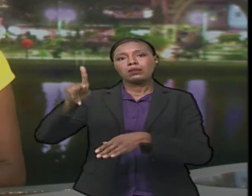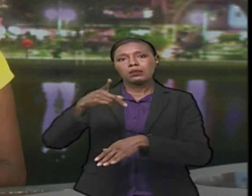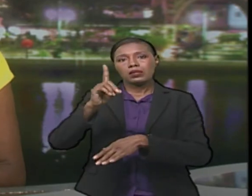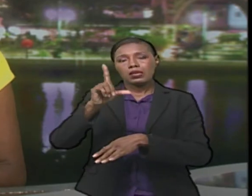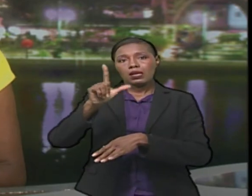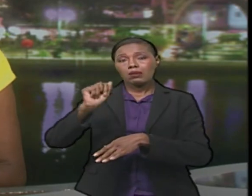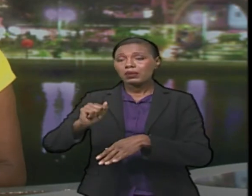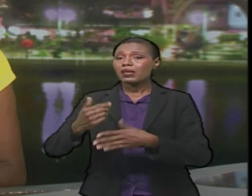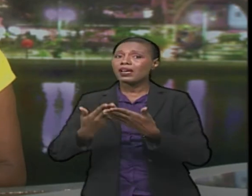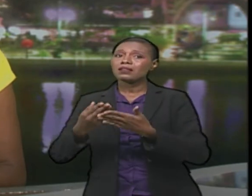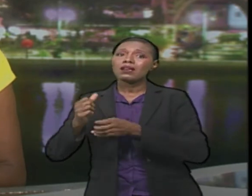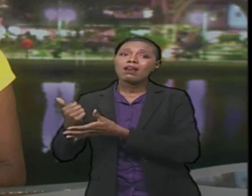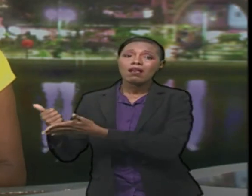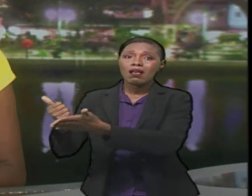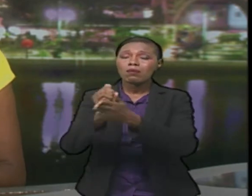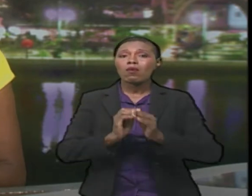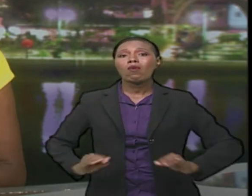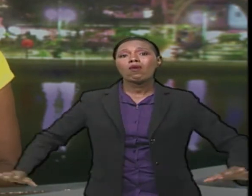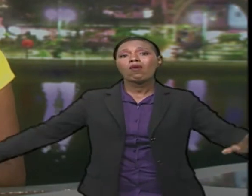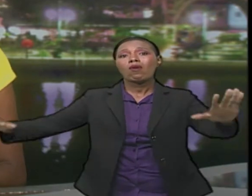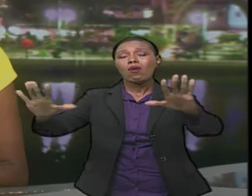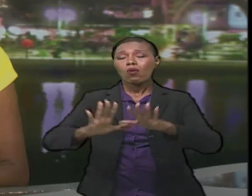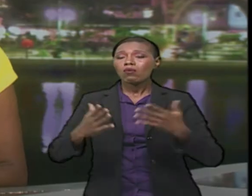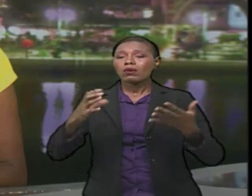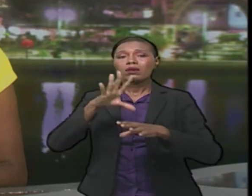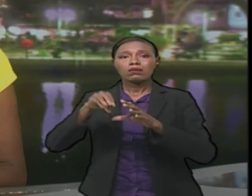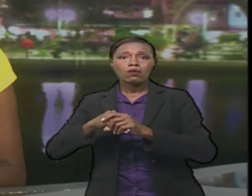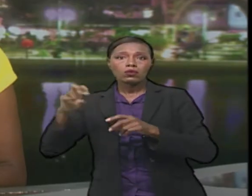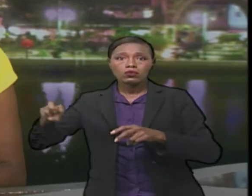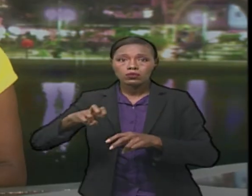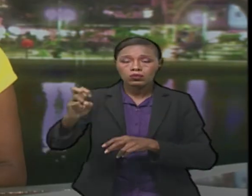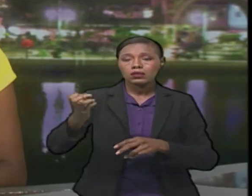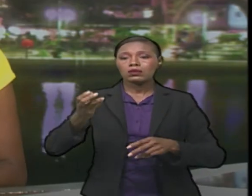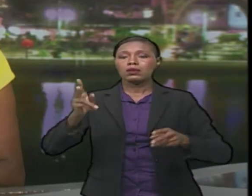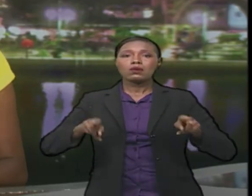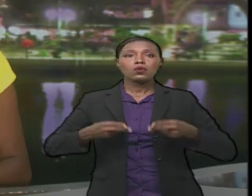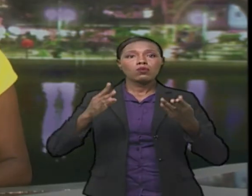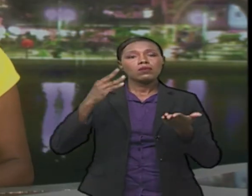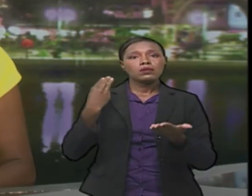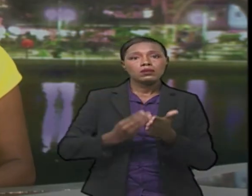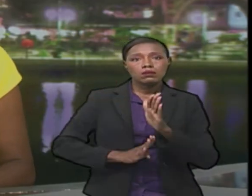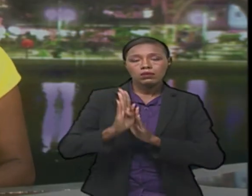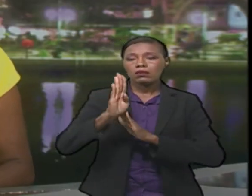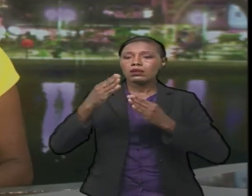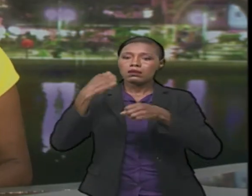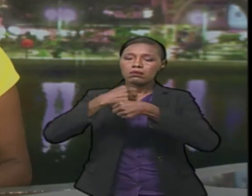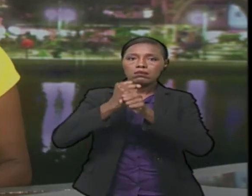lasting contribution across a multitude of sectors, including tourism, human capital development, and manufacturing.